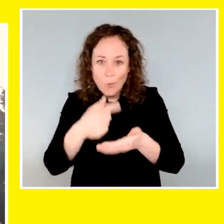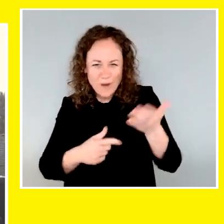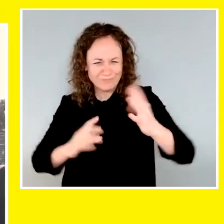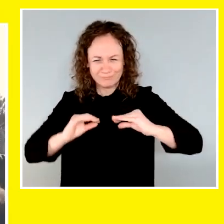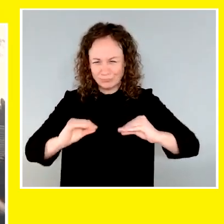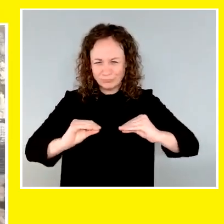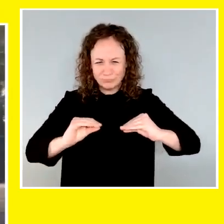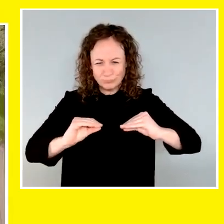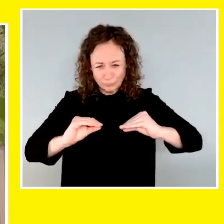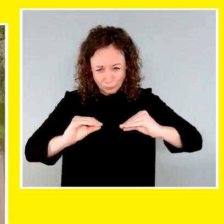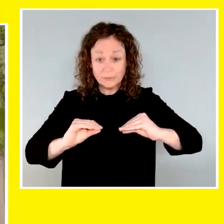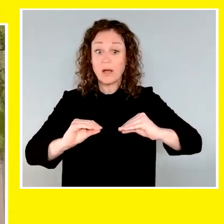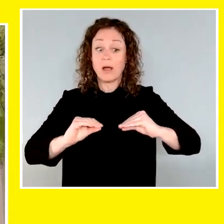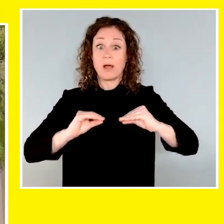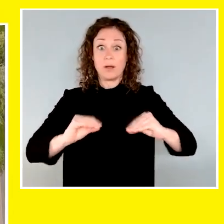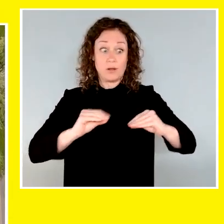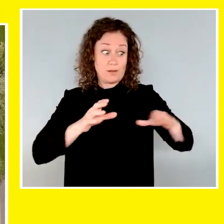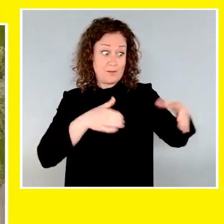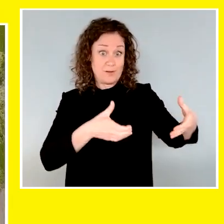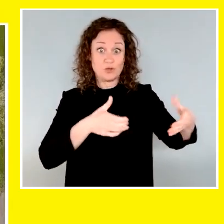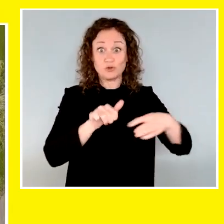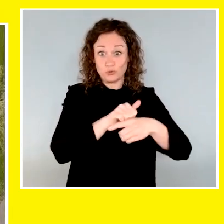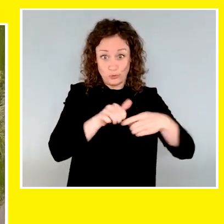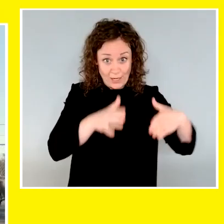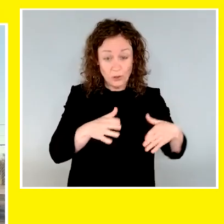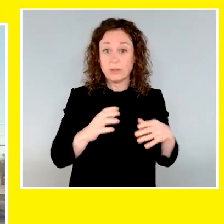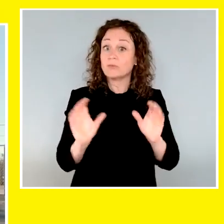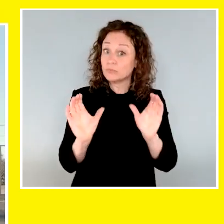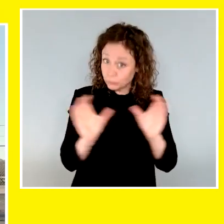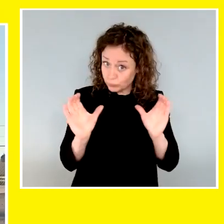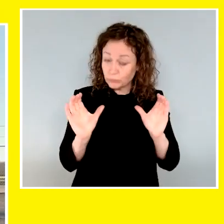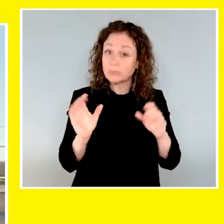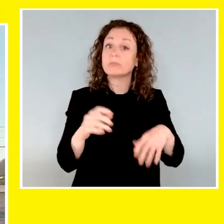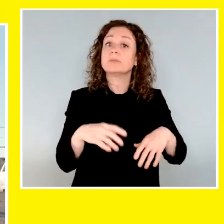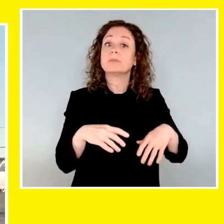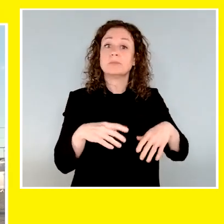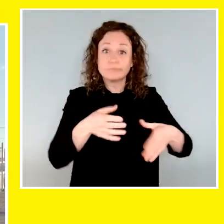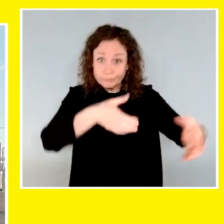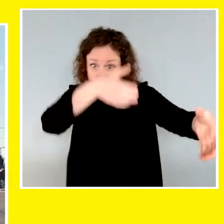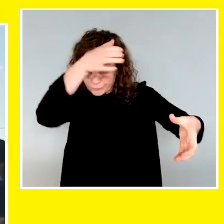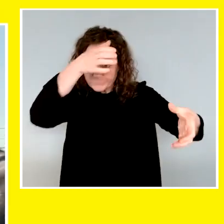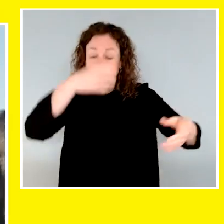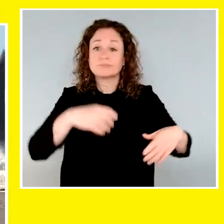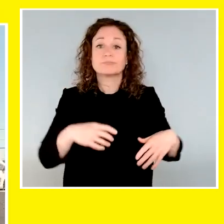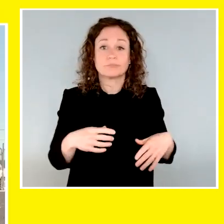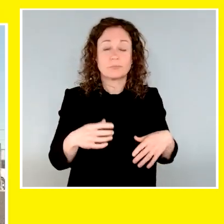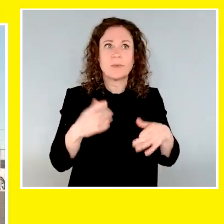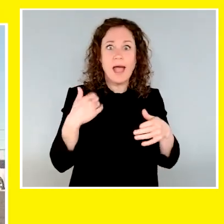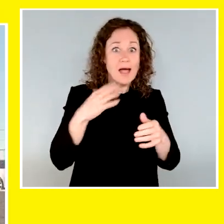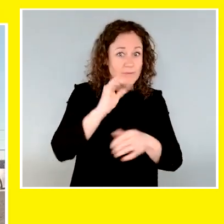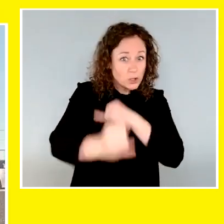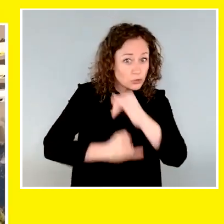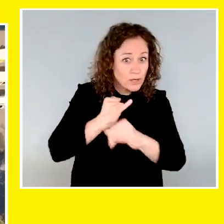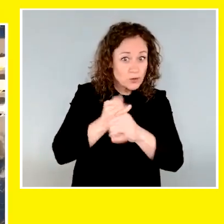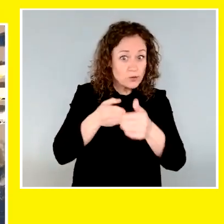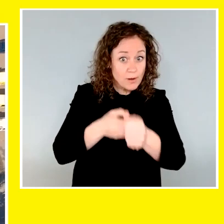Dogs run around an enclosure. Our training team are expert, certified trainers, and mobility instructors, who specialise in training